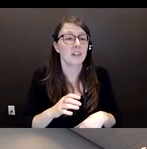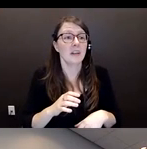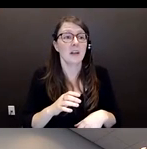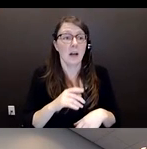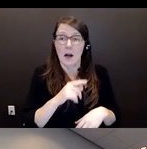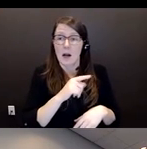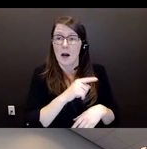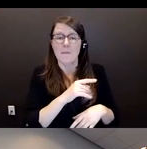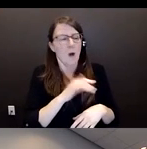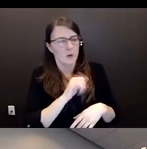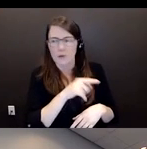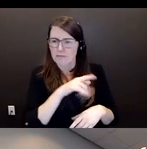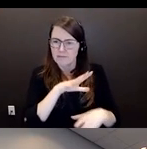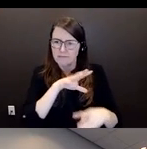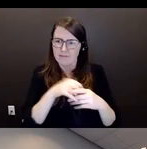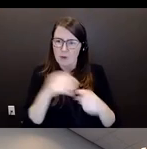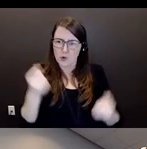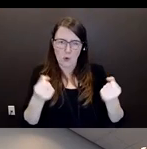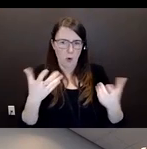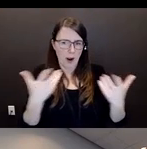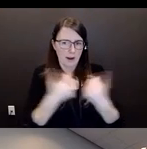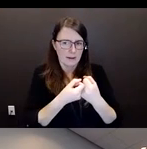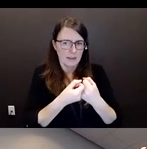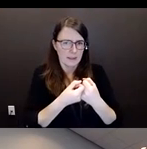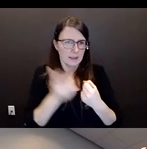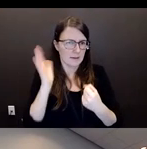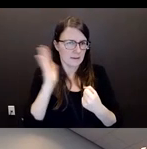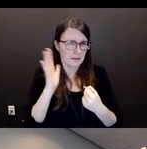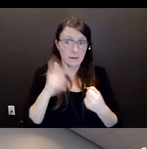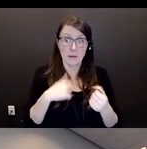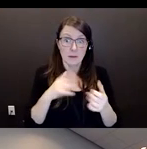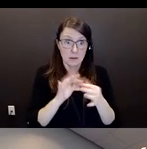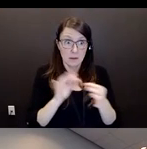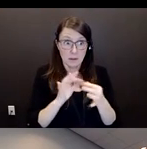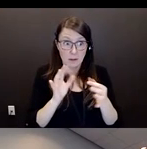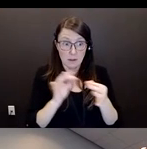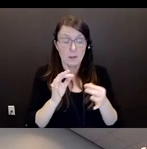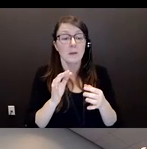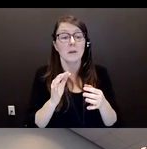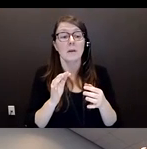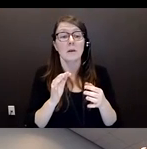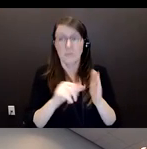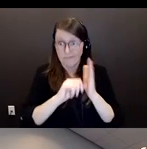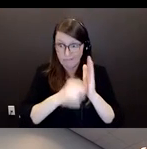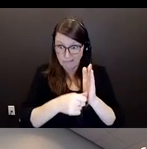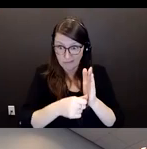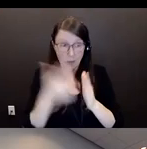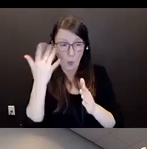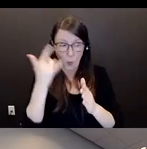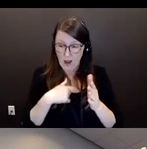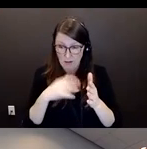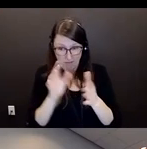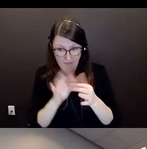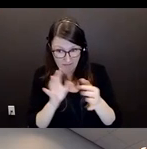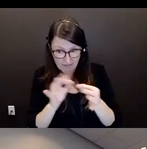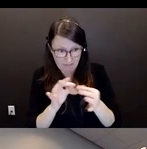accident at some point, and I think I stress that because I have found that in a number of occasions where, with the